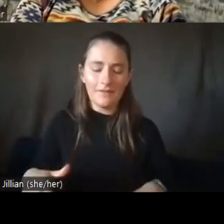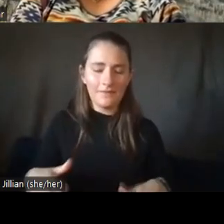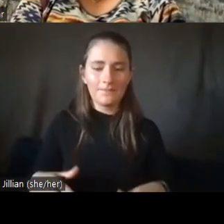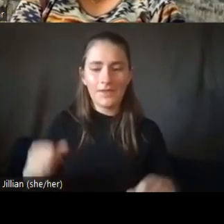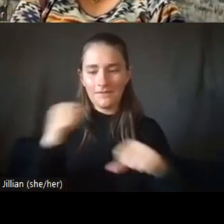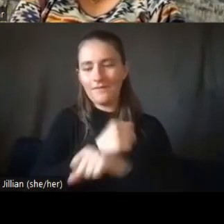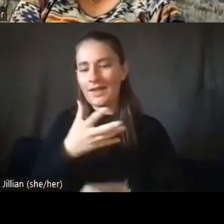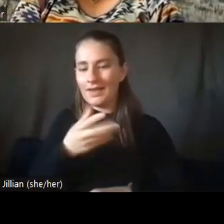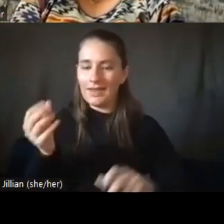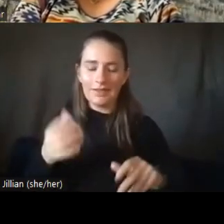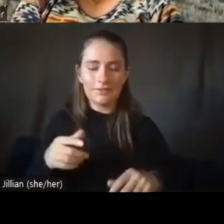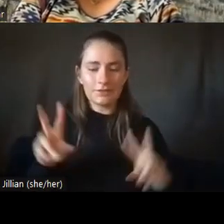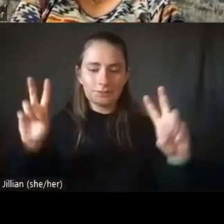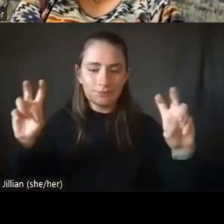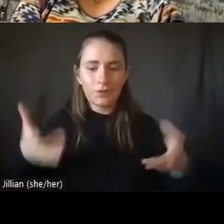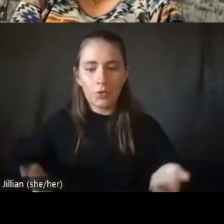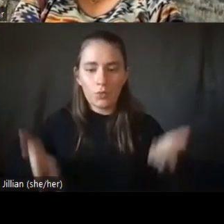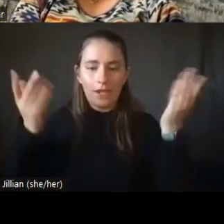systems level.